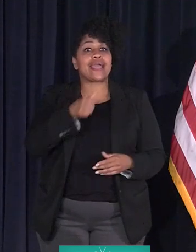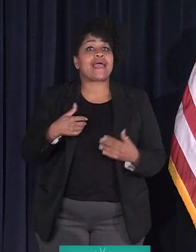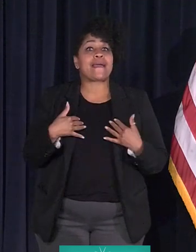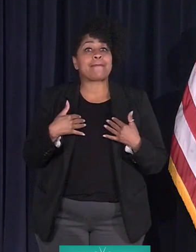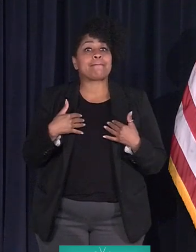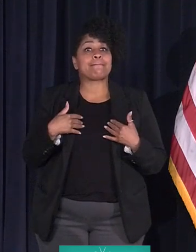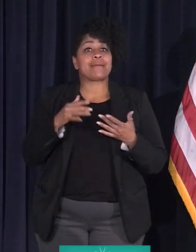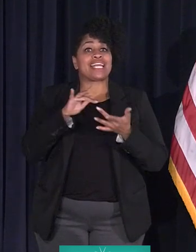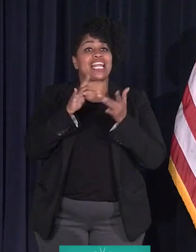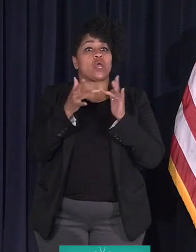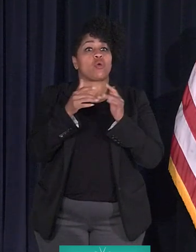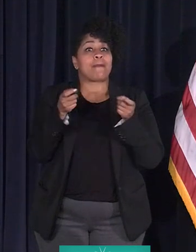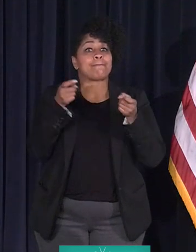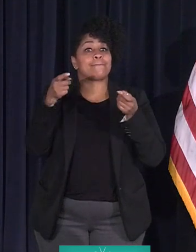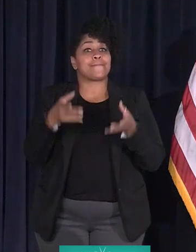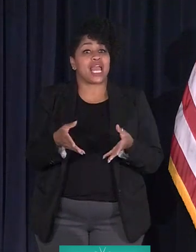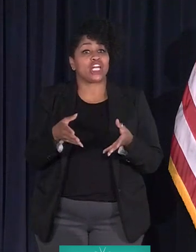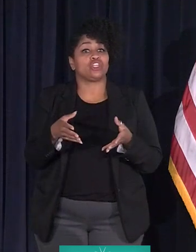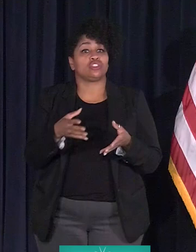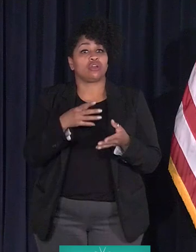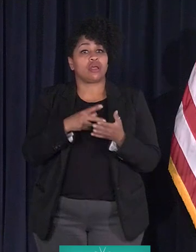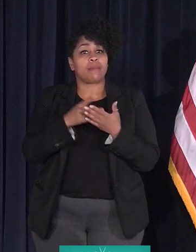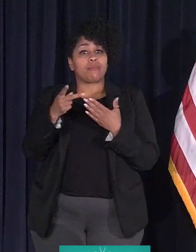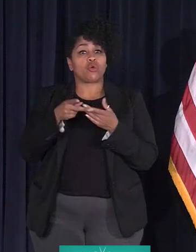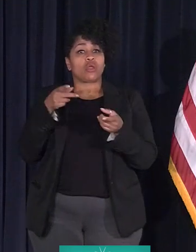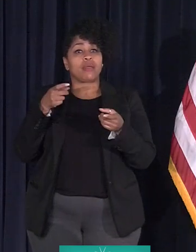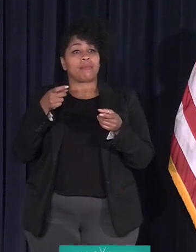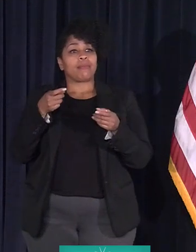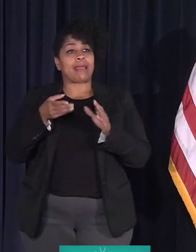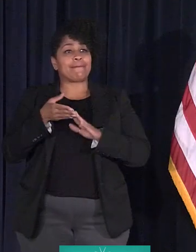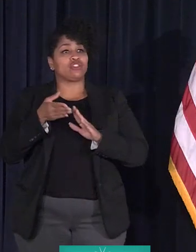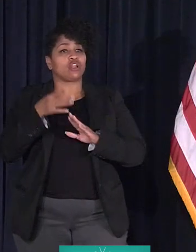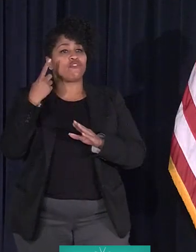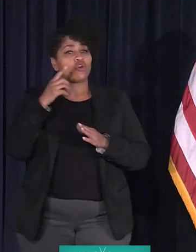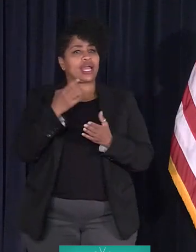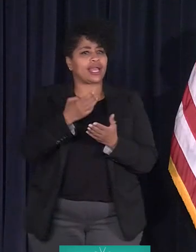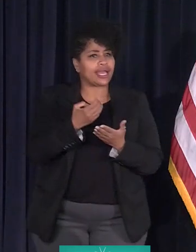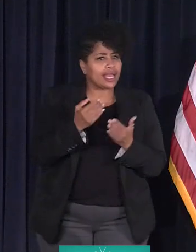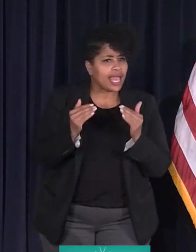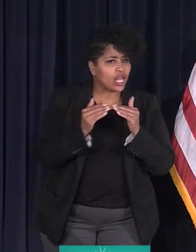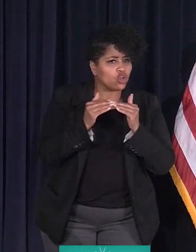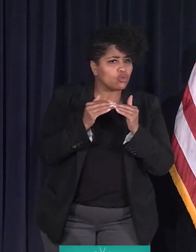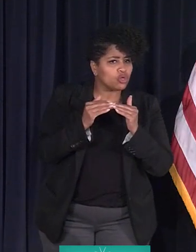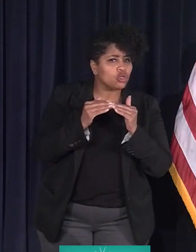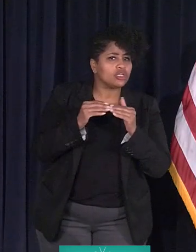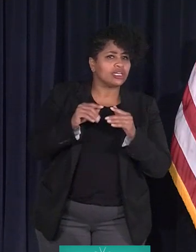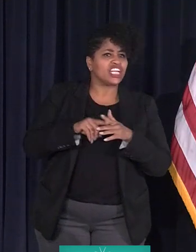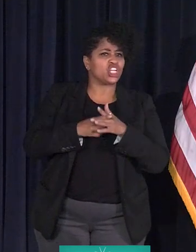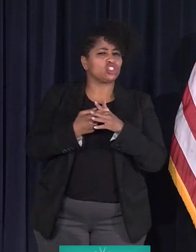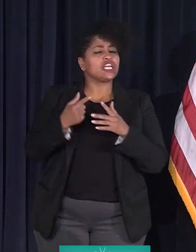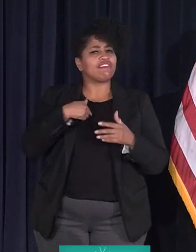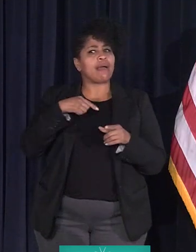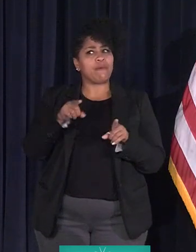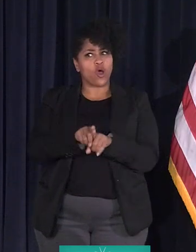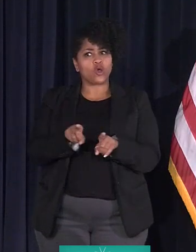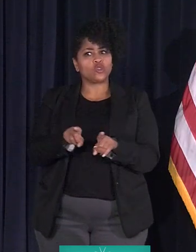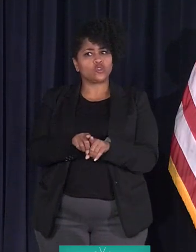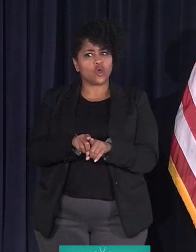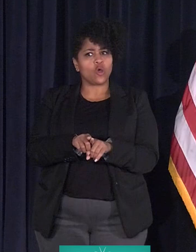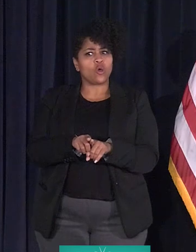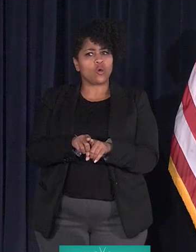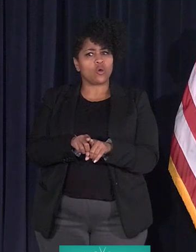network manager and program administrator for the Equitable Internet Initiative. I am also a